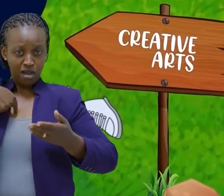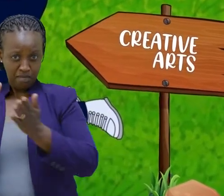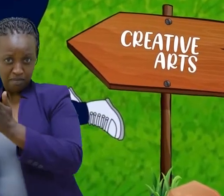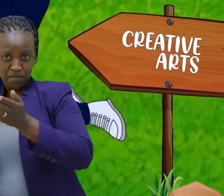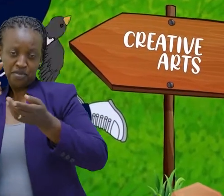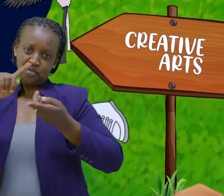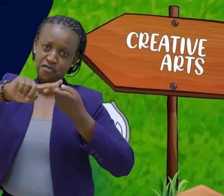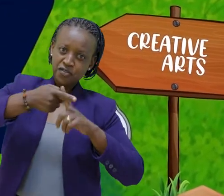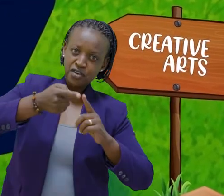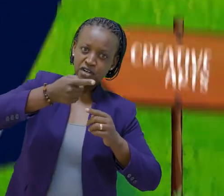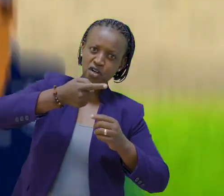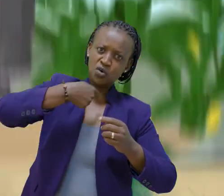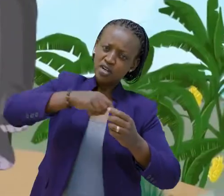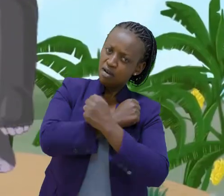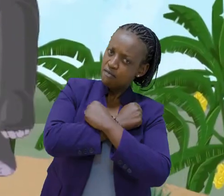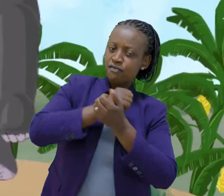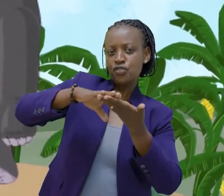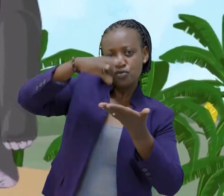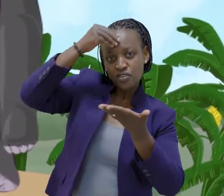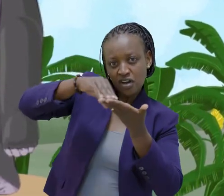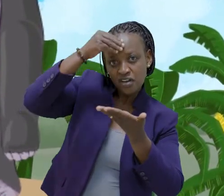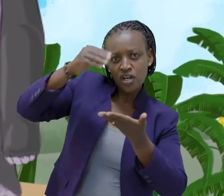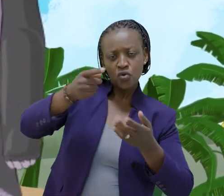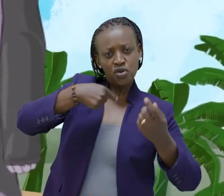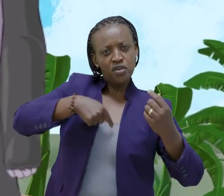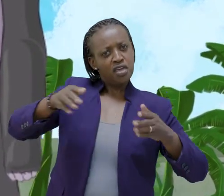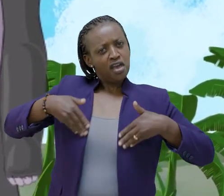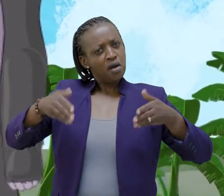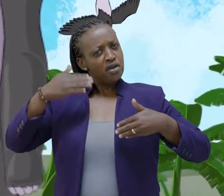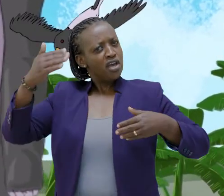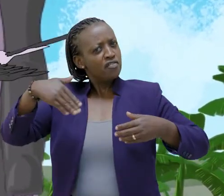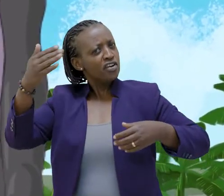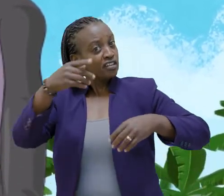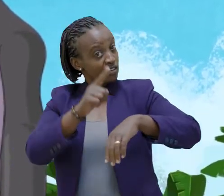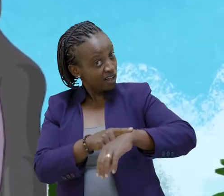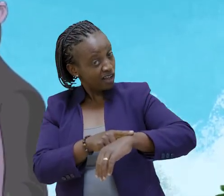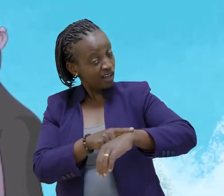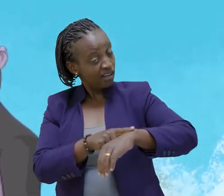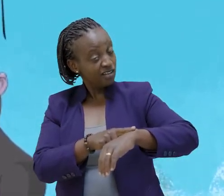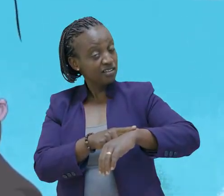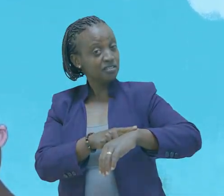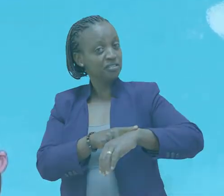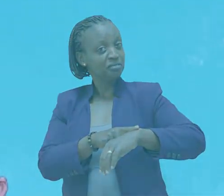am my friend, we love the moon We are happy every time